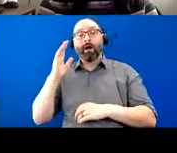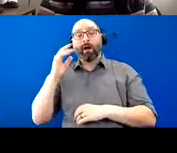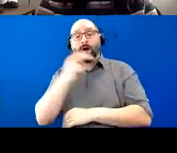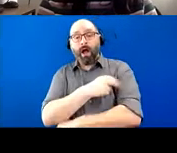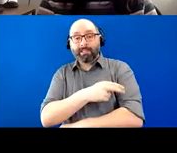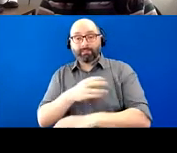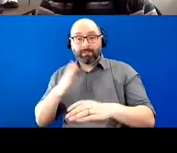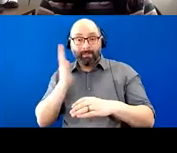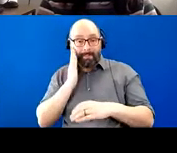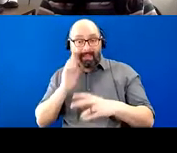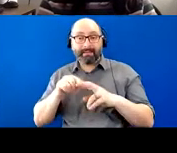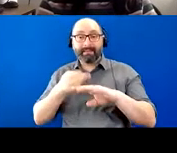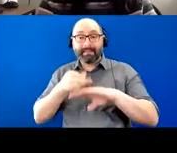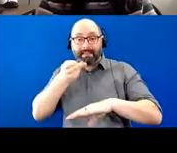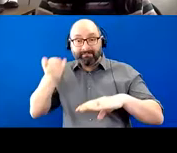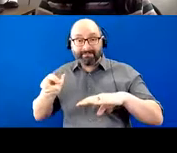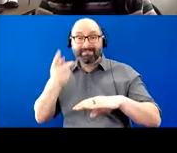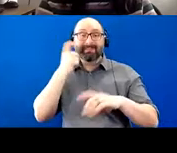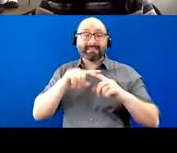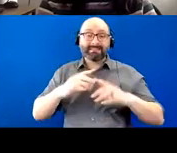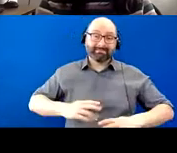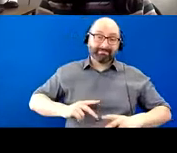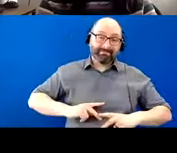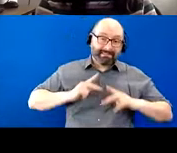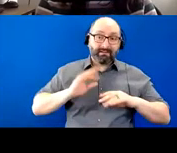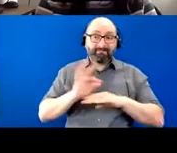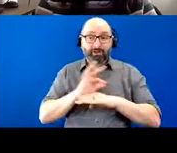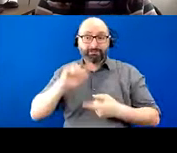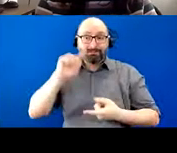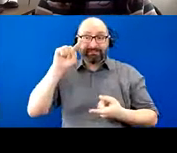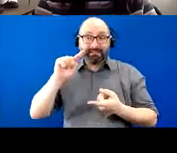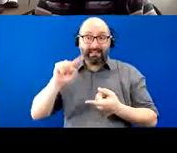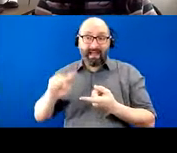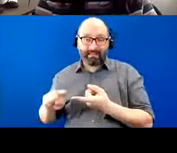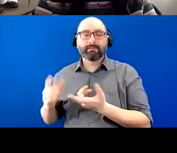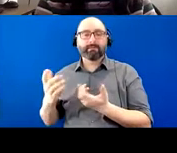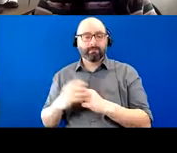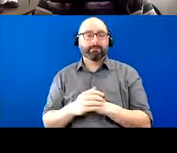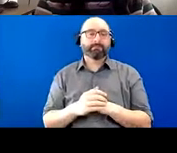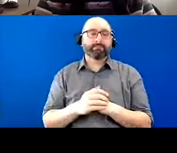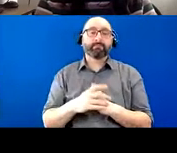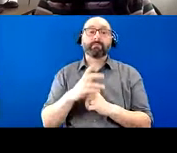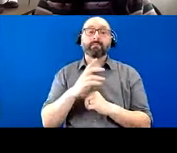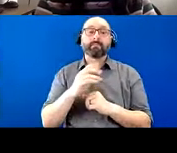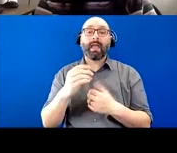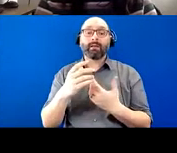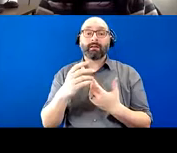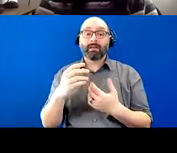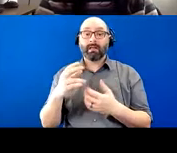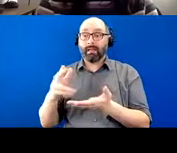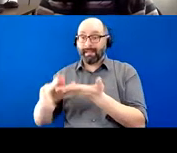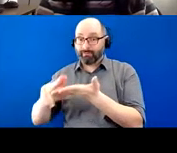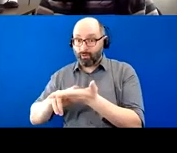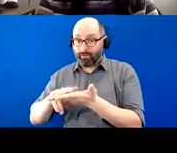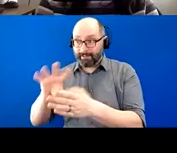helpful given his functional decline and physical decline at the time. Um, and, you know, enrolling in hospice was a difficult